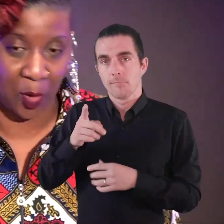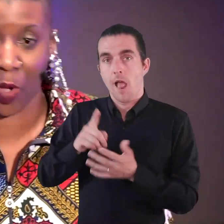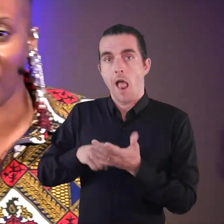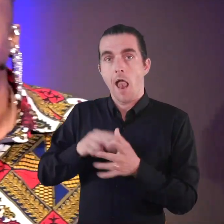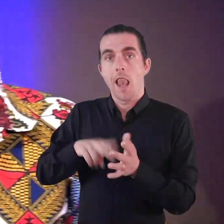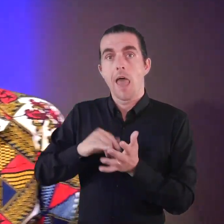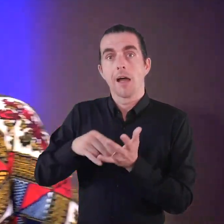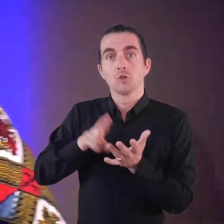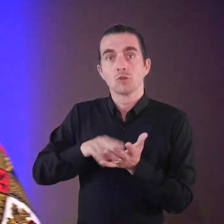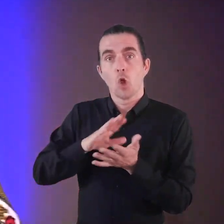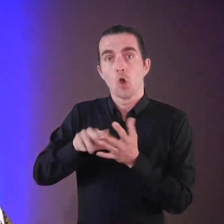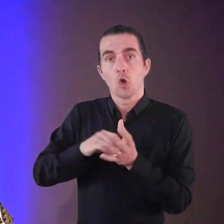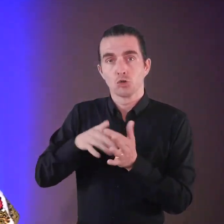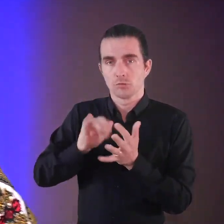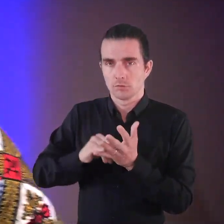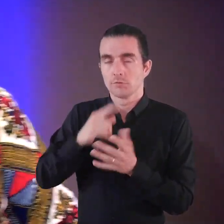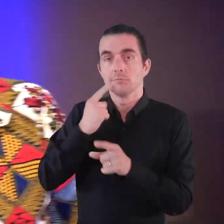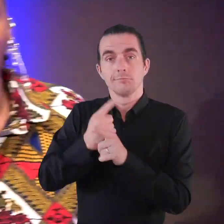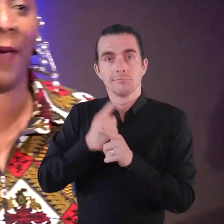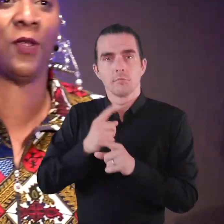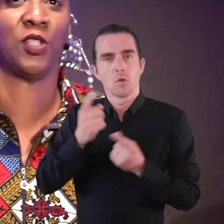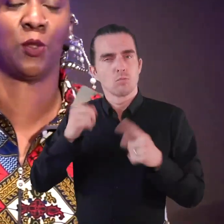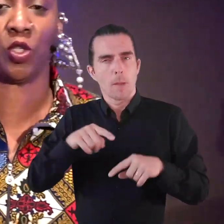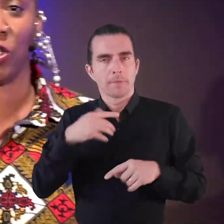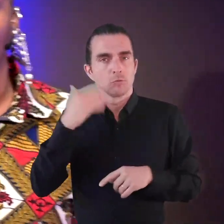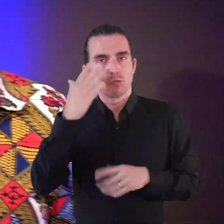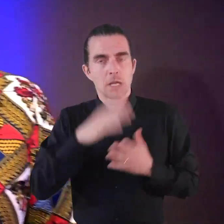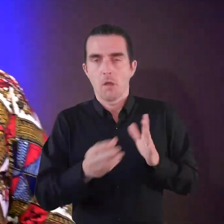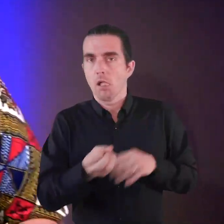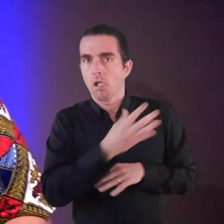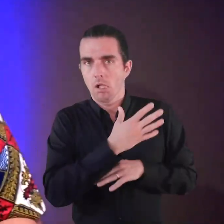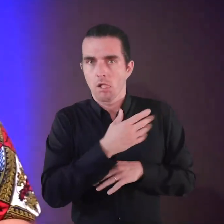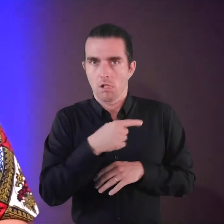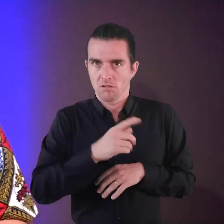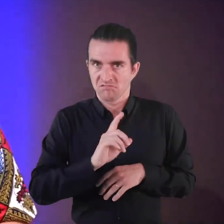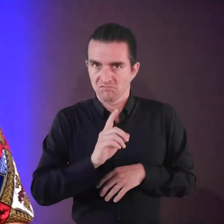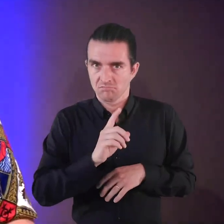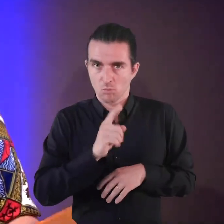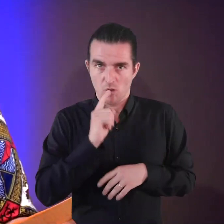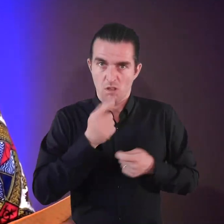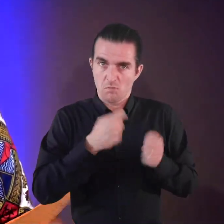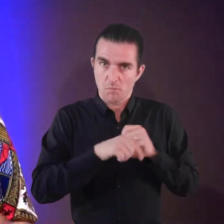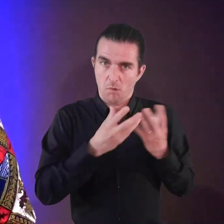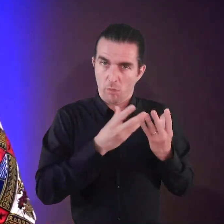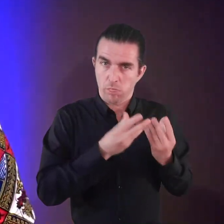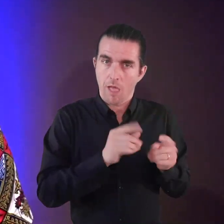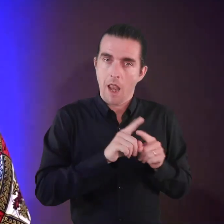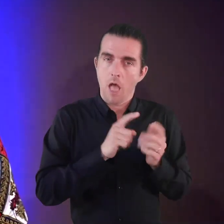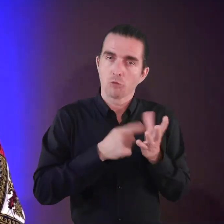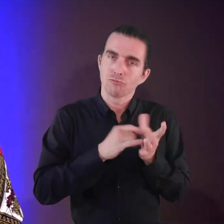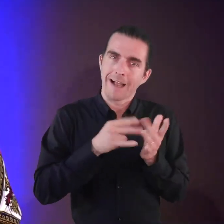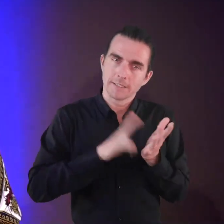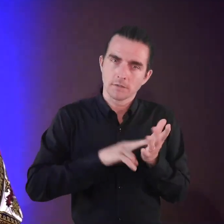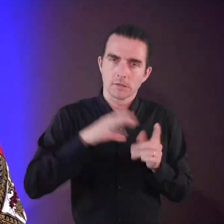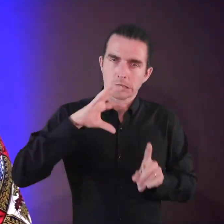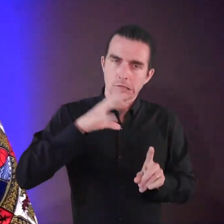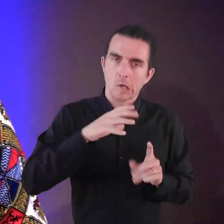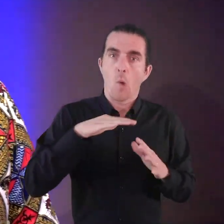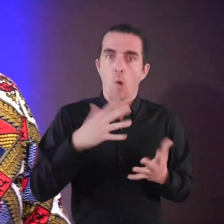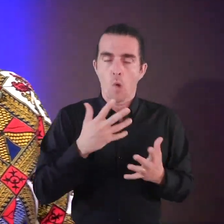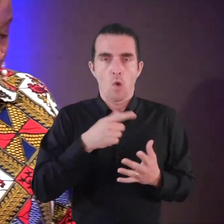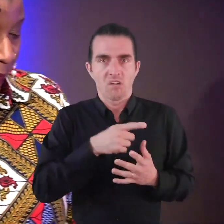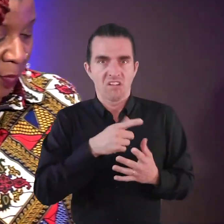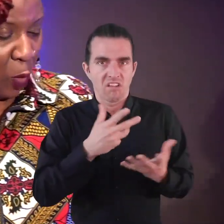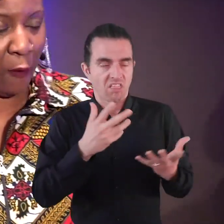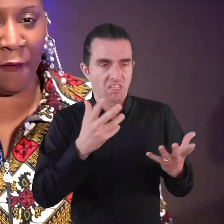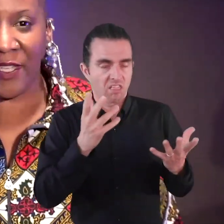In the words of the great Langston Hughes, what happens to a dream deferred? Does it dry up like a raisin in the sun?